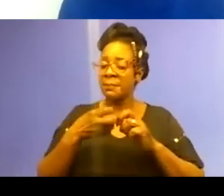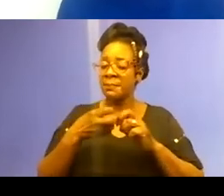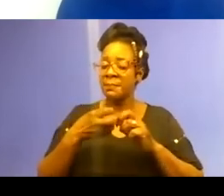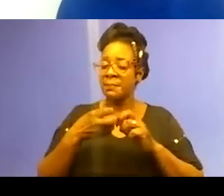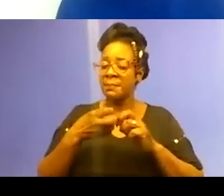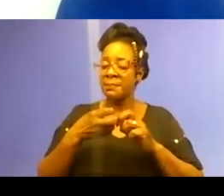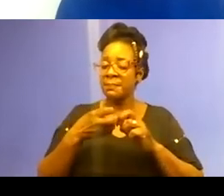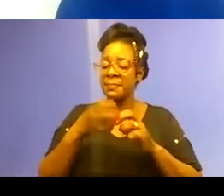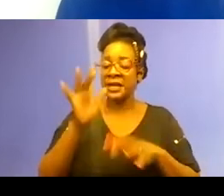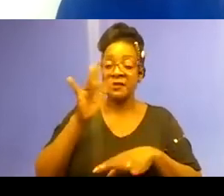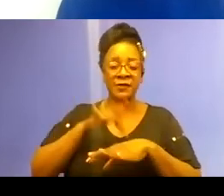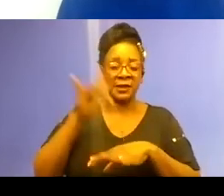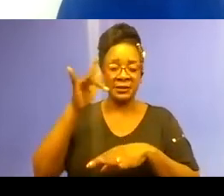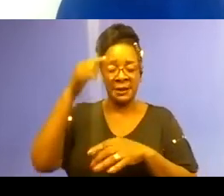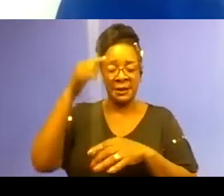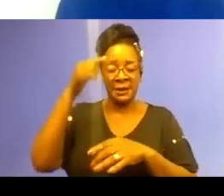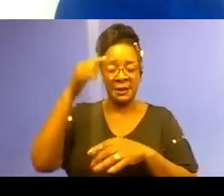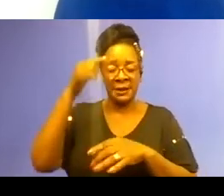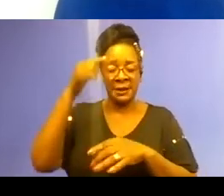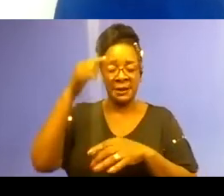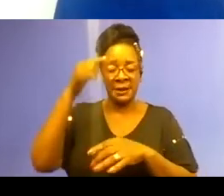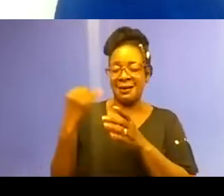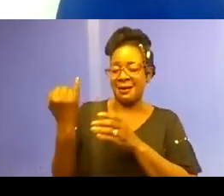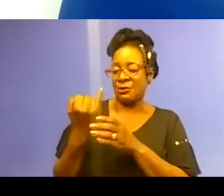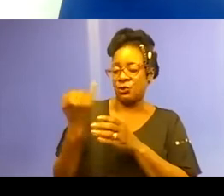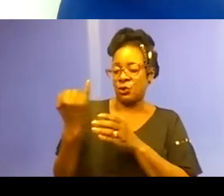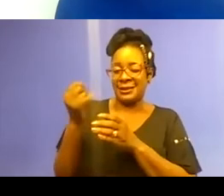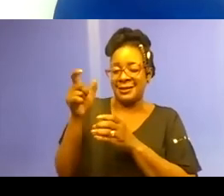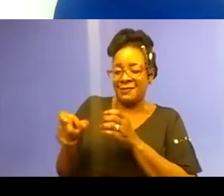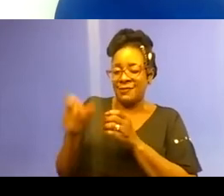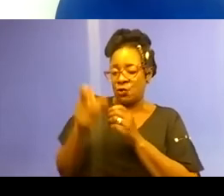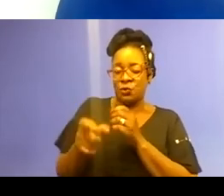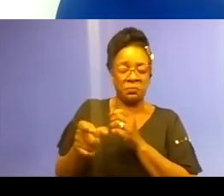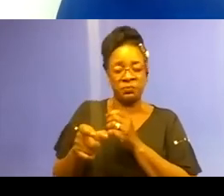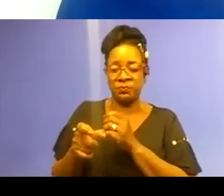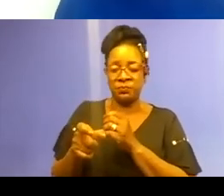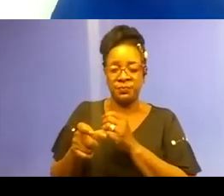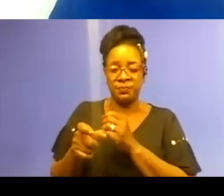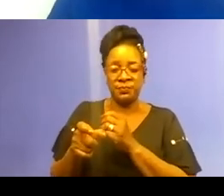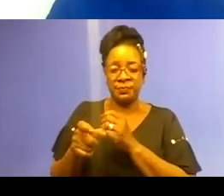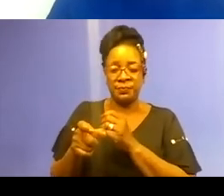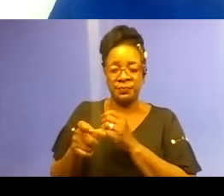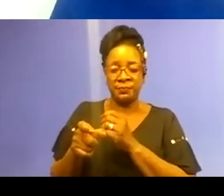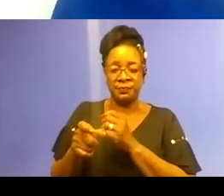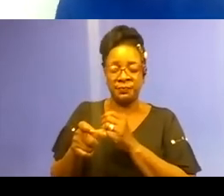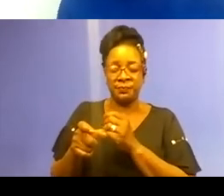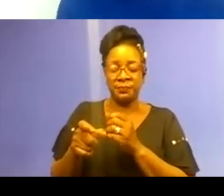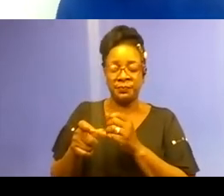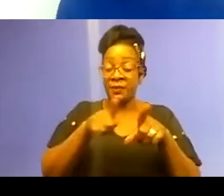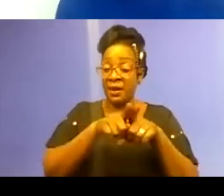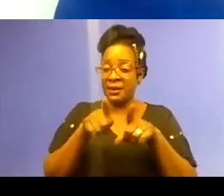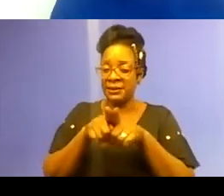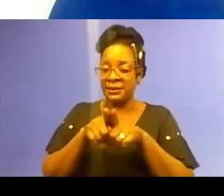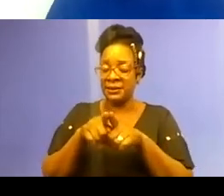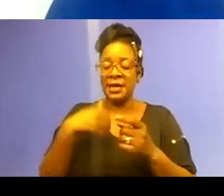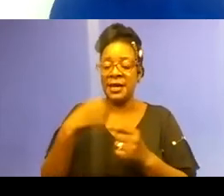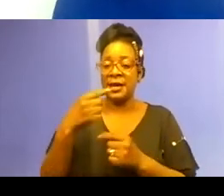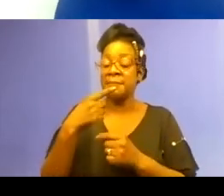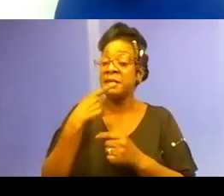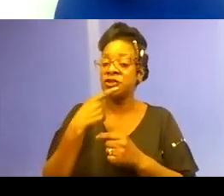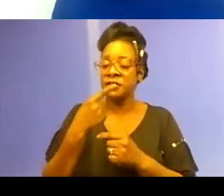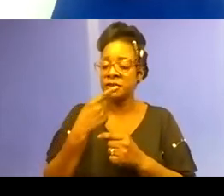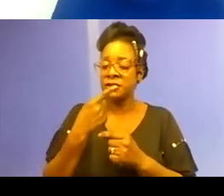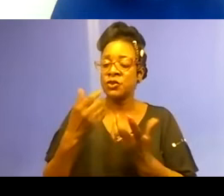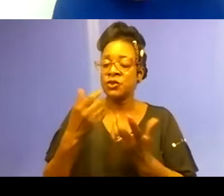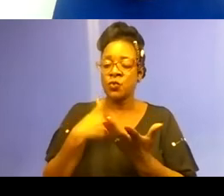isolated individuals. So as I mentioned, the infant mortality rate for Blacks in the United States is